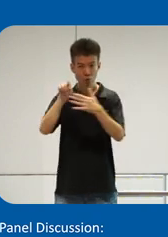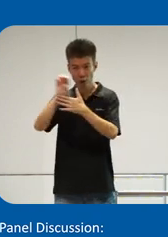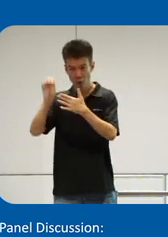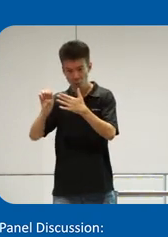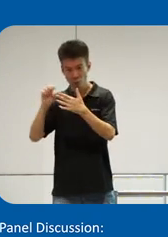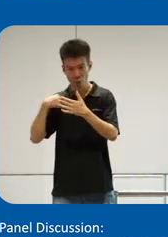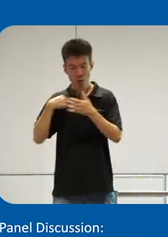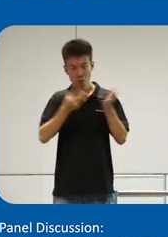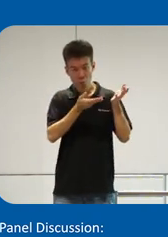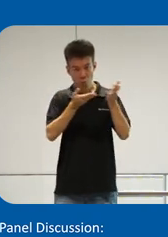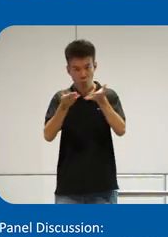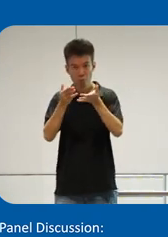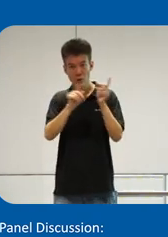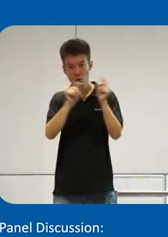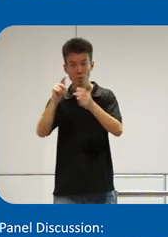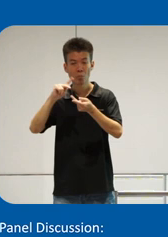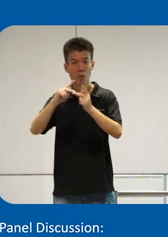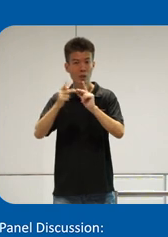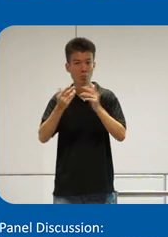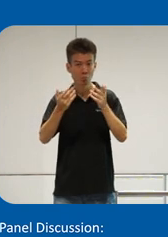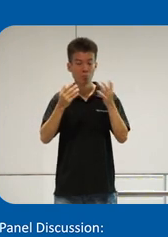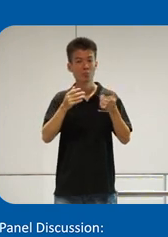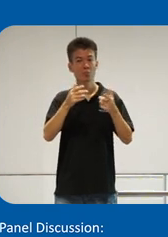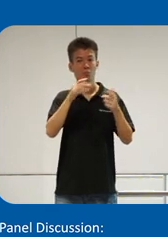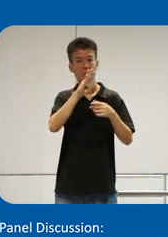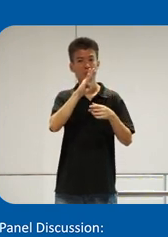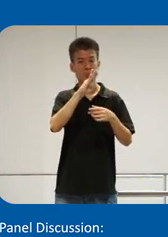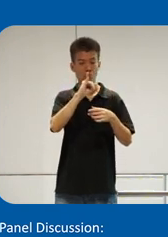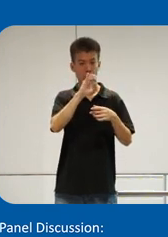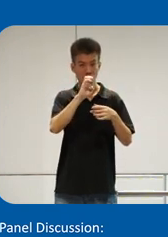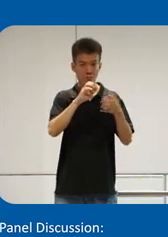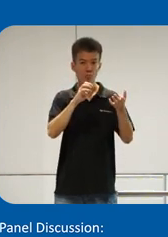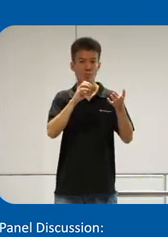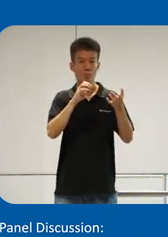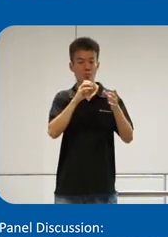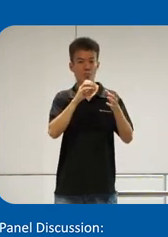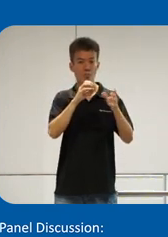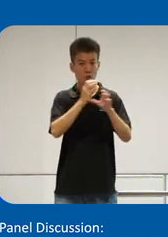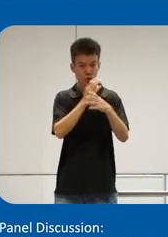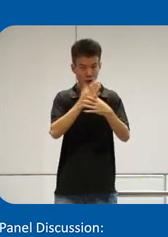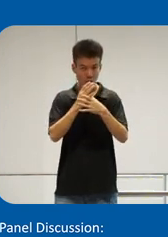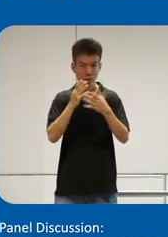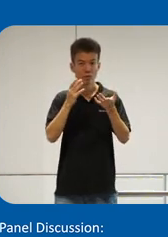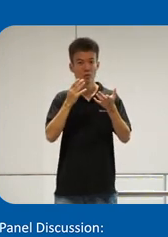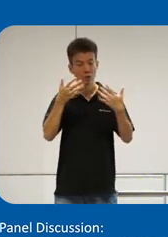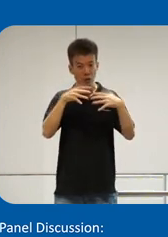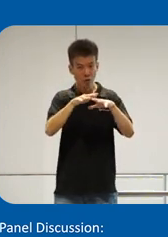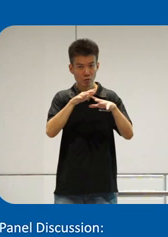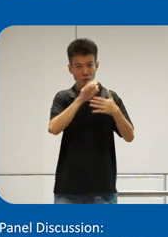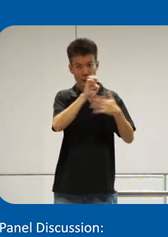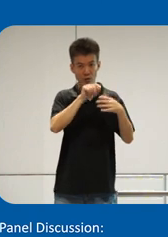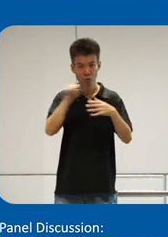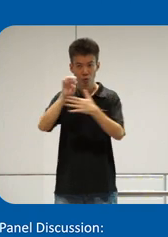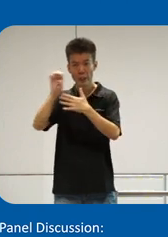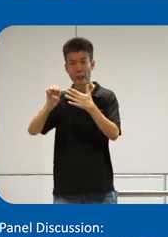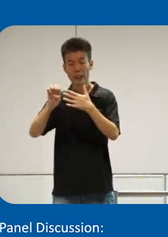we bring our transport partners, it could be the bike sharing company, the car sharing company, and we try to integrate to form an end-to-end